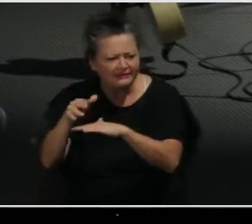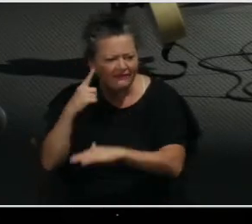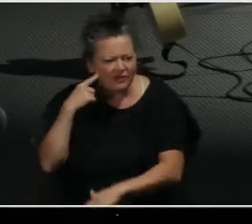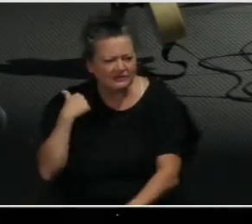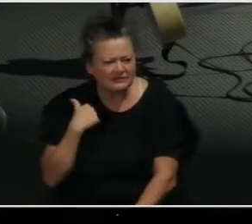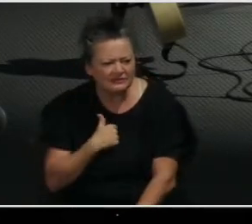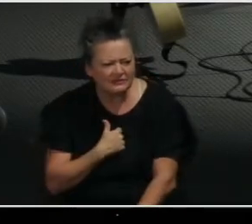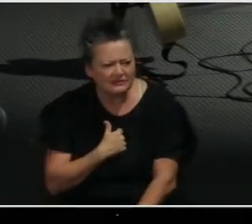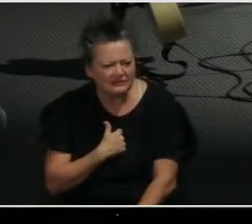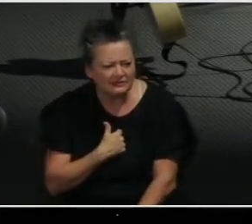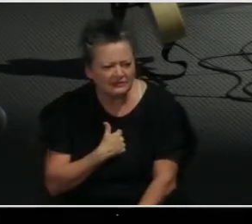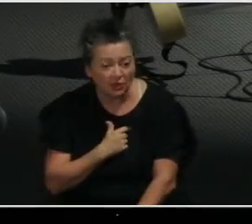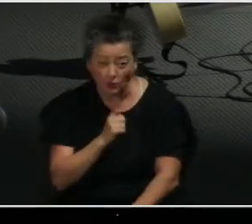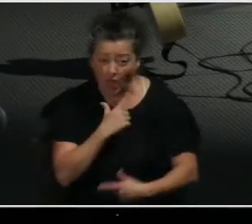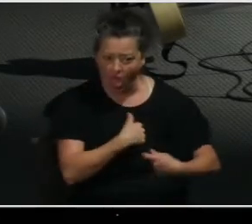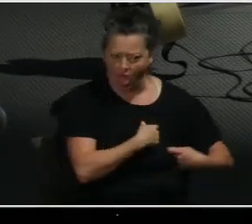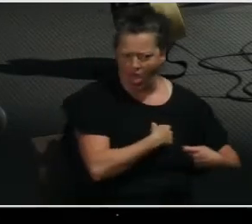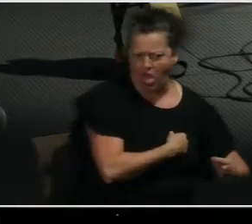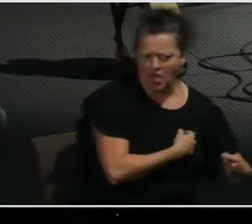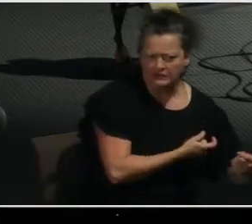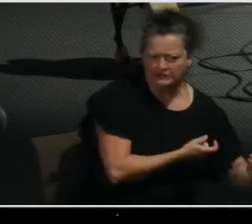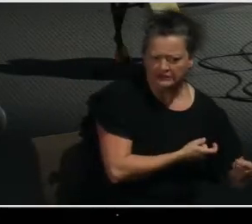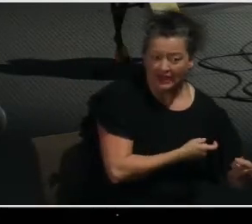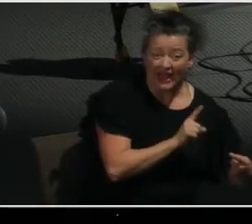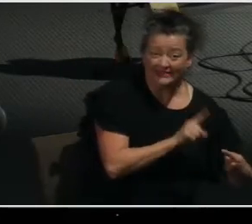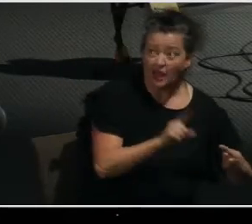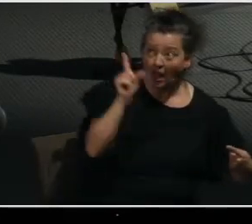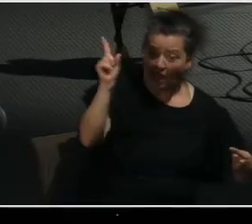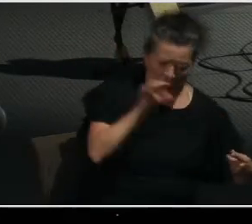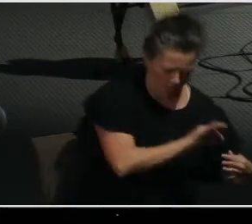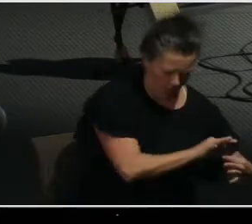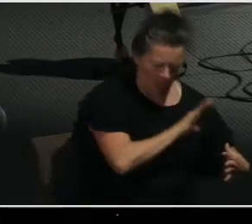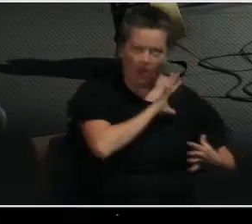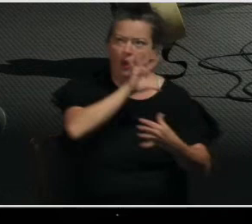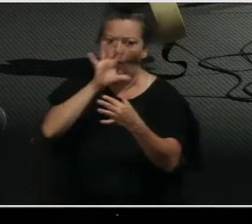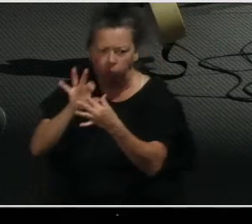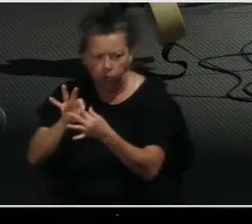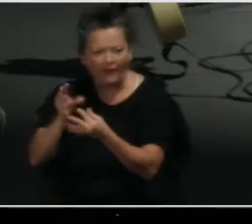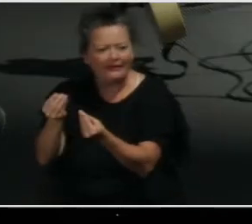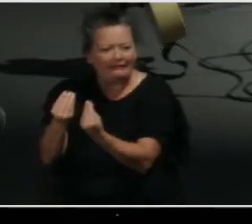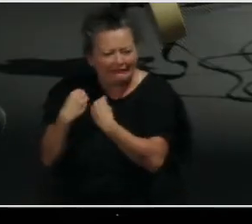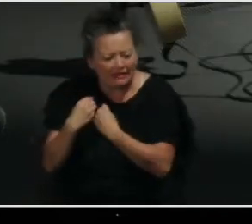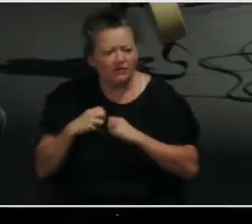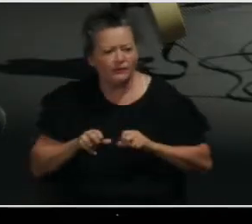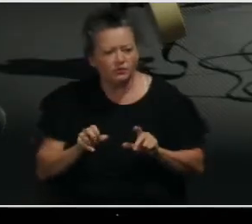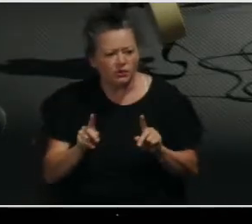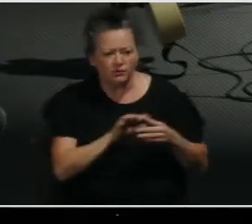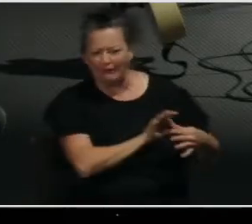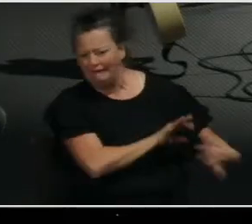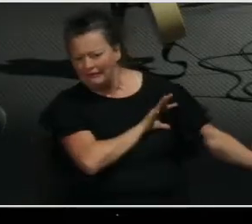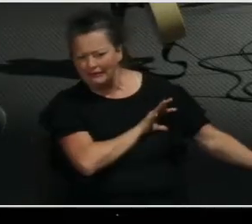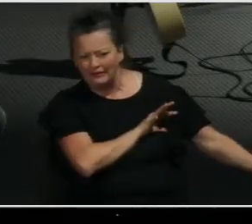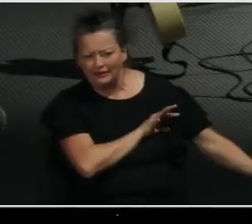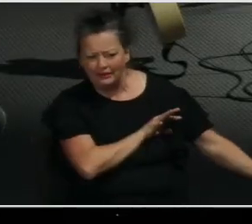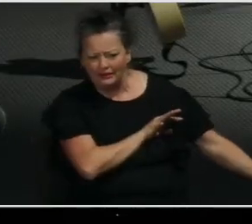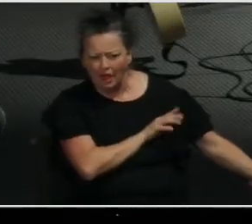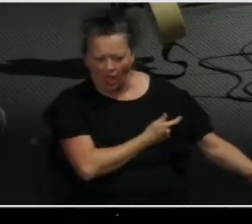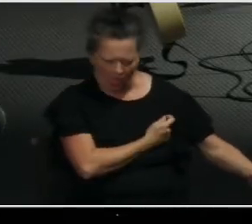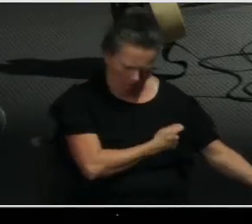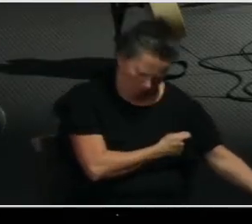Jesus' blood on the cross. Jesus has given us an opportunity to be free from that which